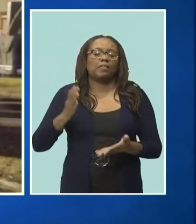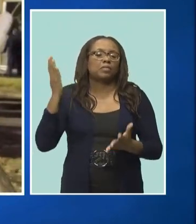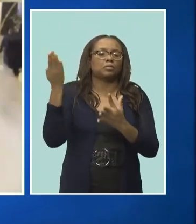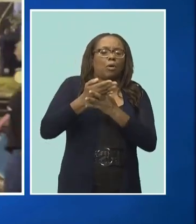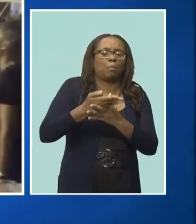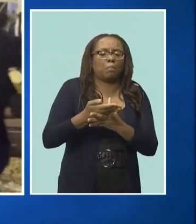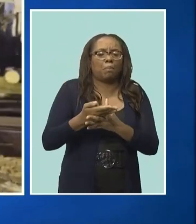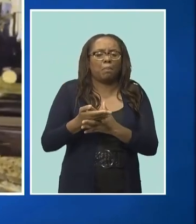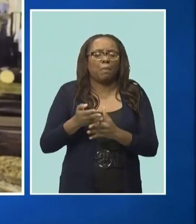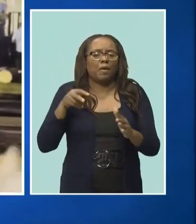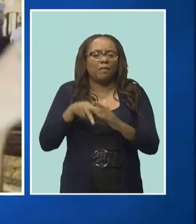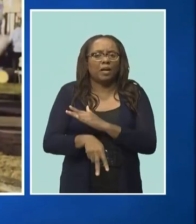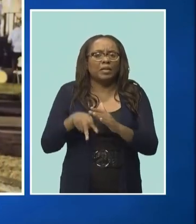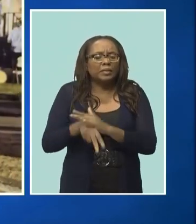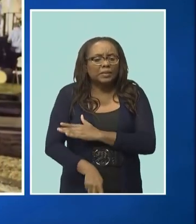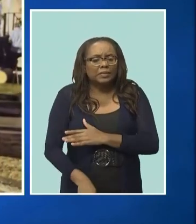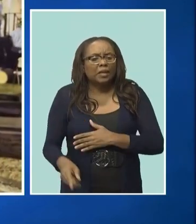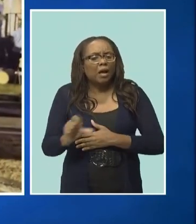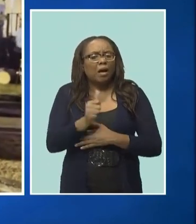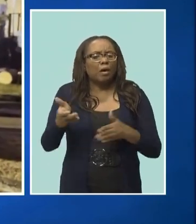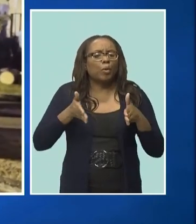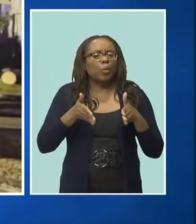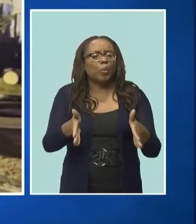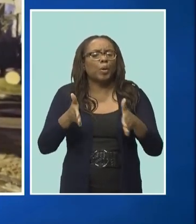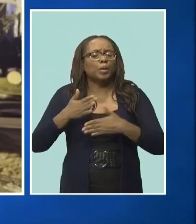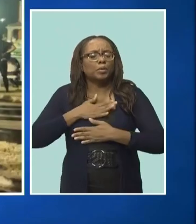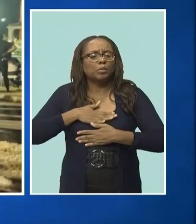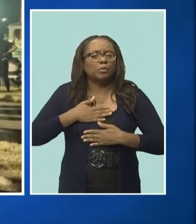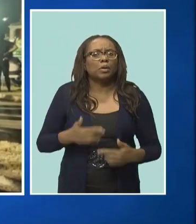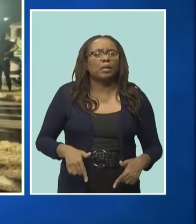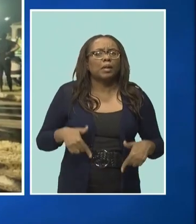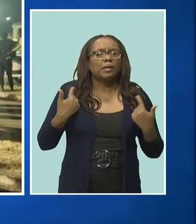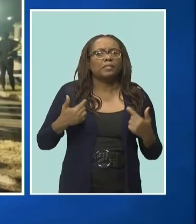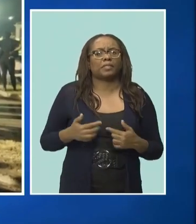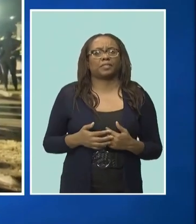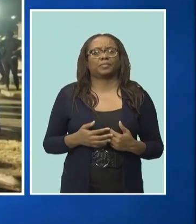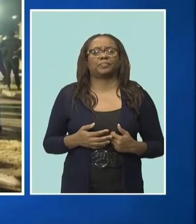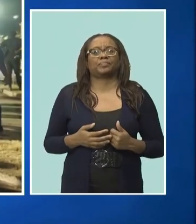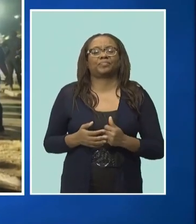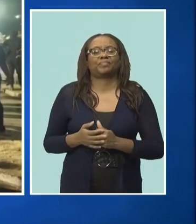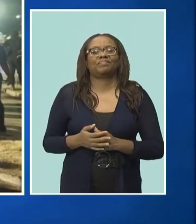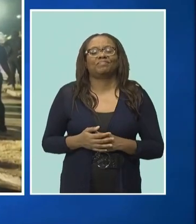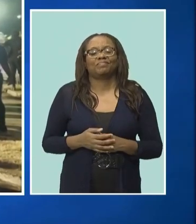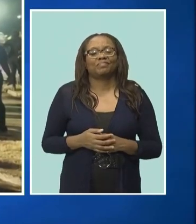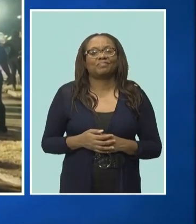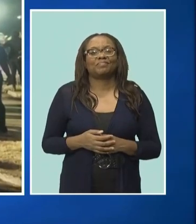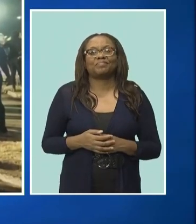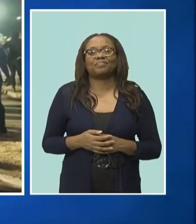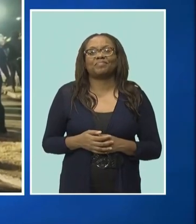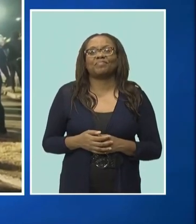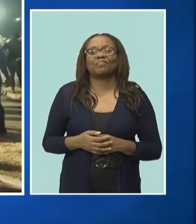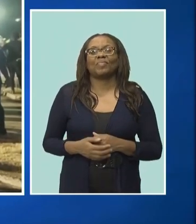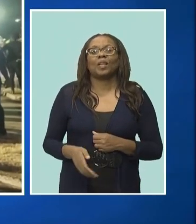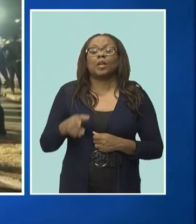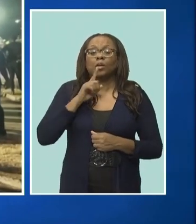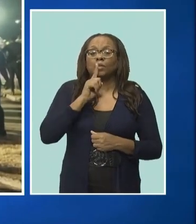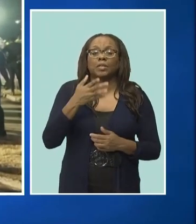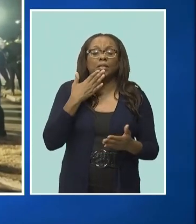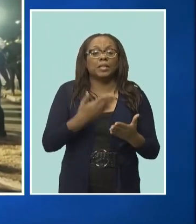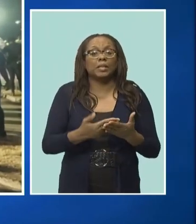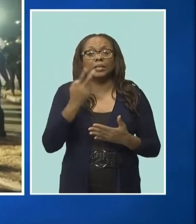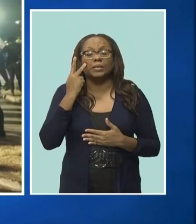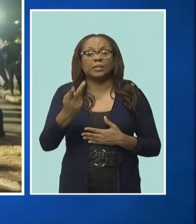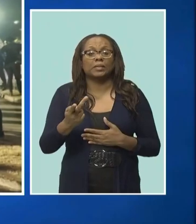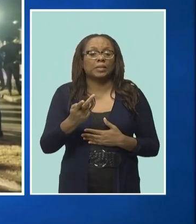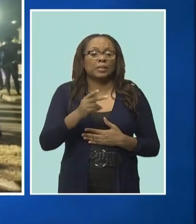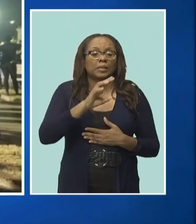many other ways out here to enjoy your life, embrace, and have unity, yeah? It's really good to see the police man coming out in the community and doing this sort of thing.